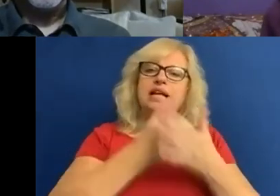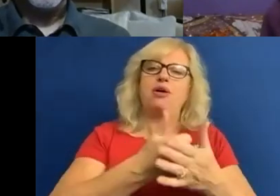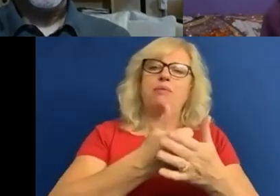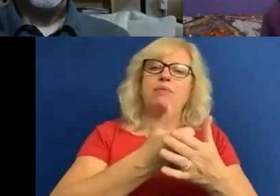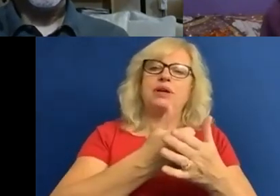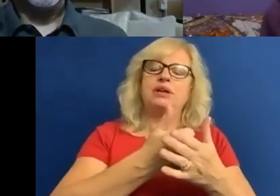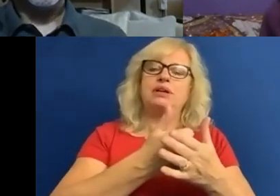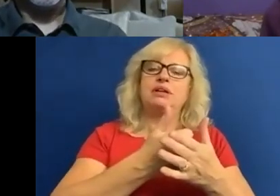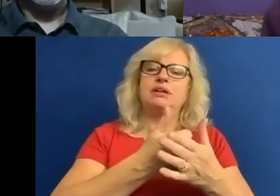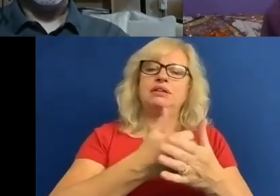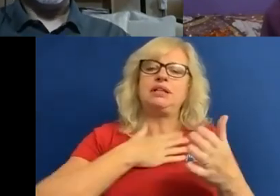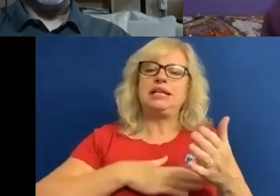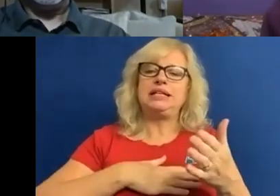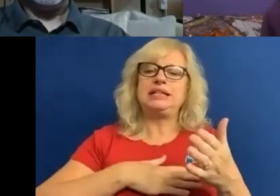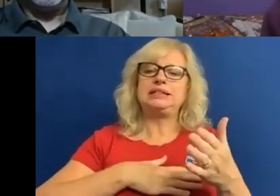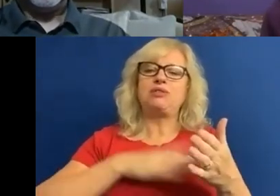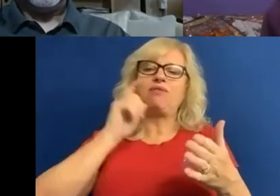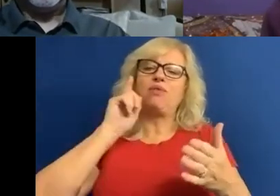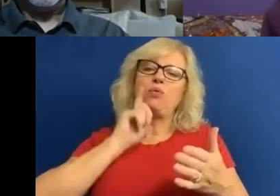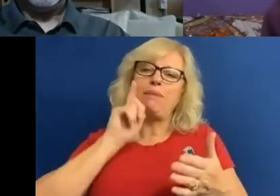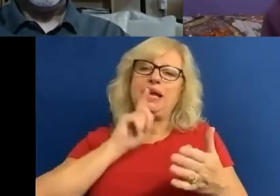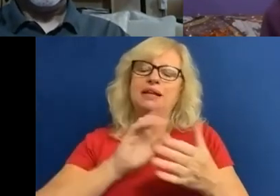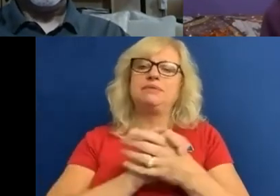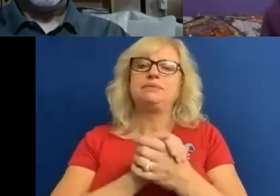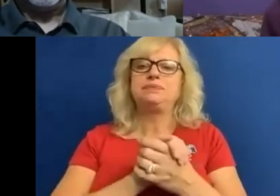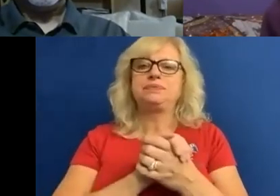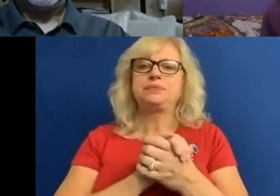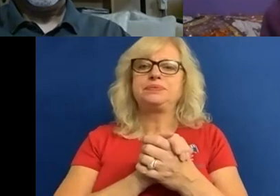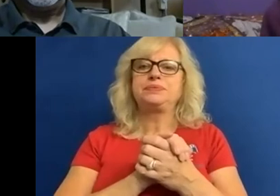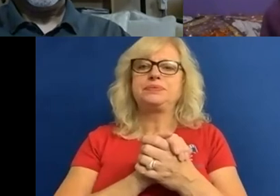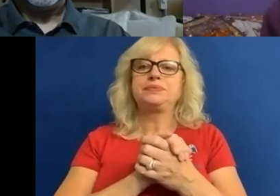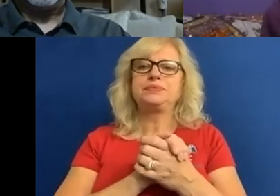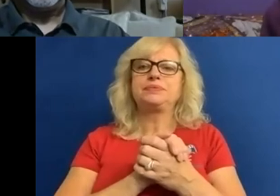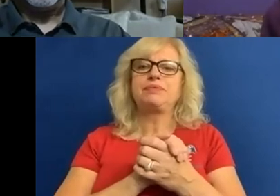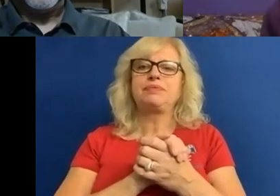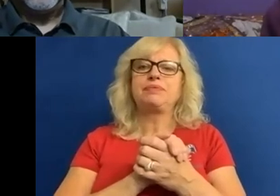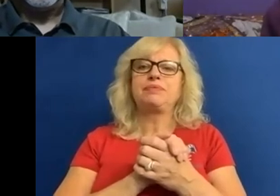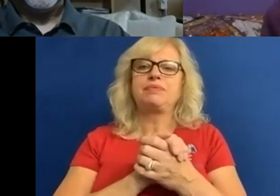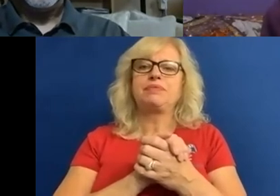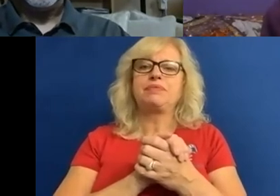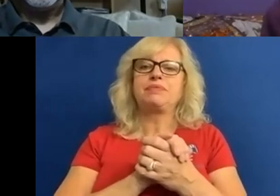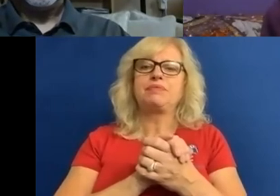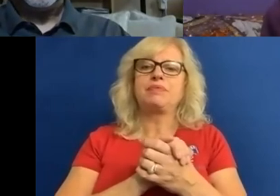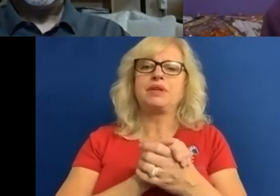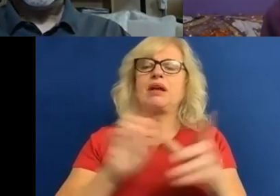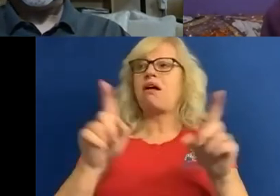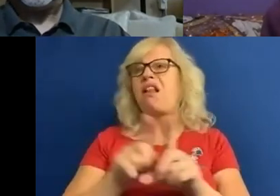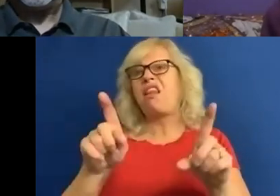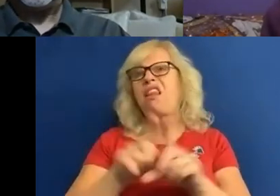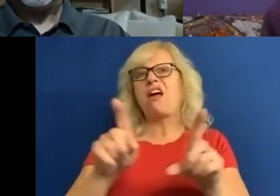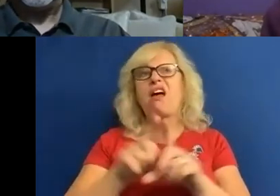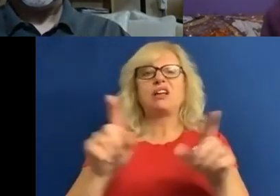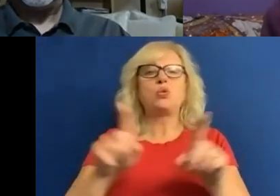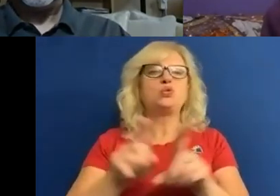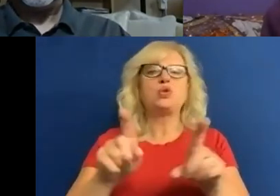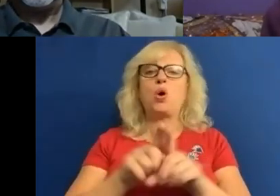And, you know, stats often show us that black people are over represented in forced treatment, such as with regards to mental health. And also when it